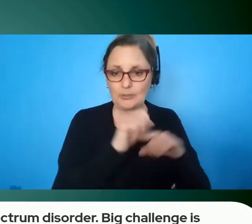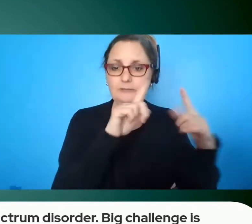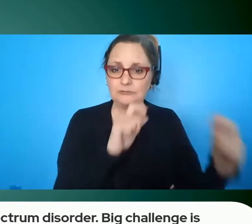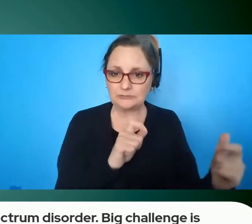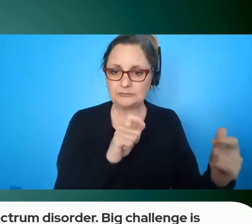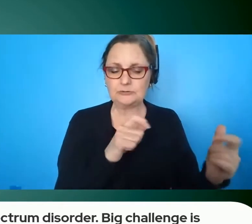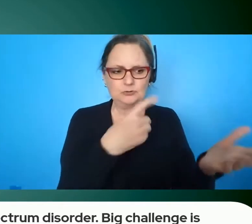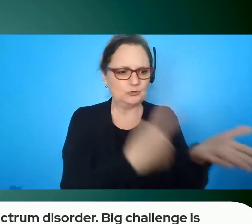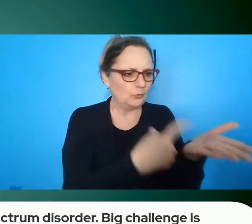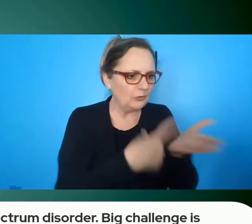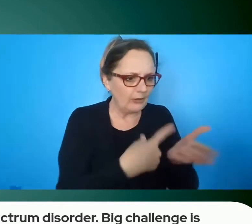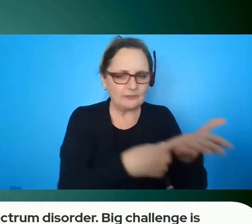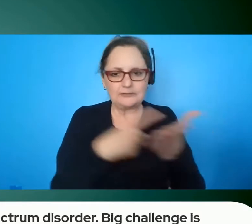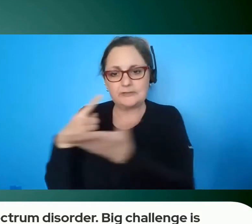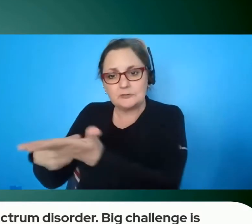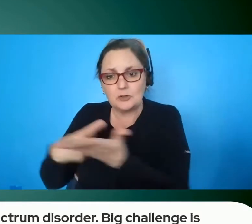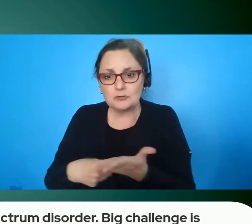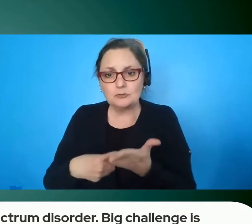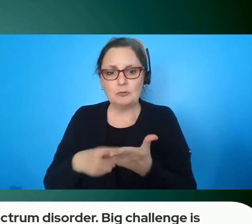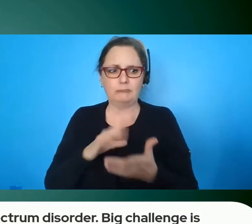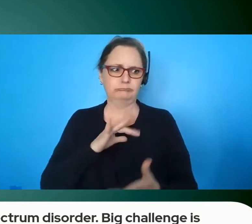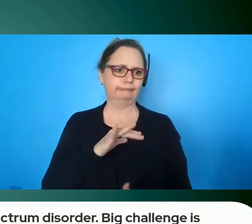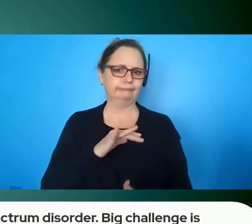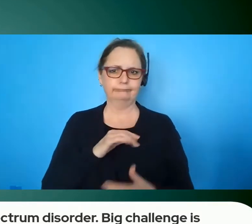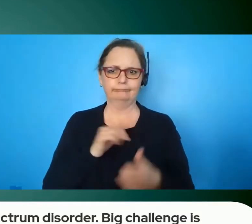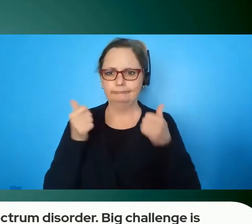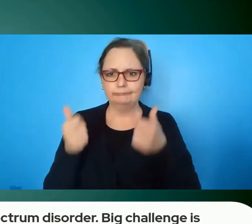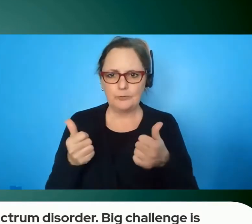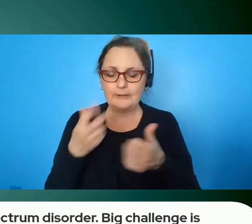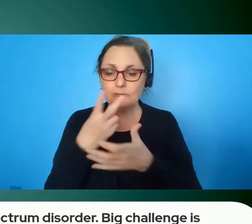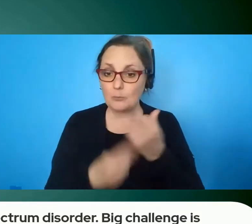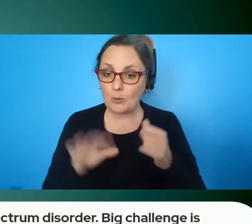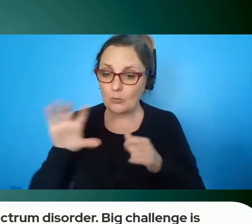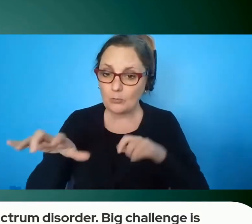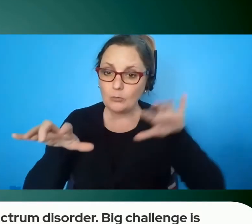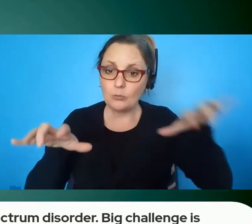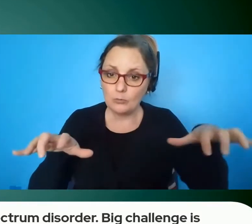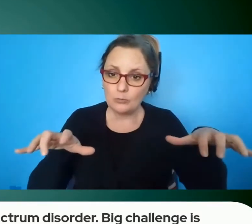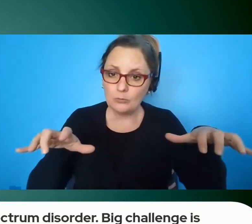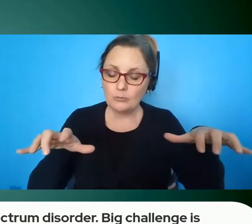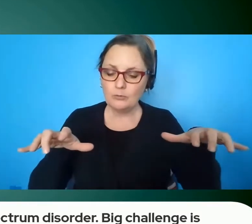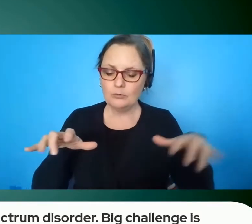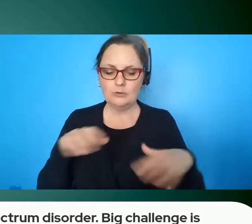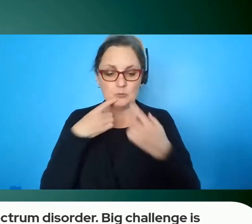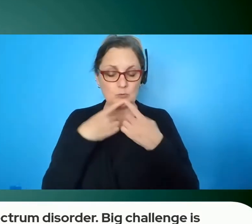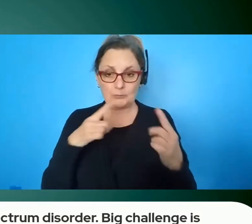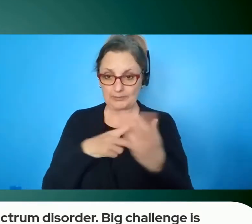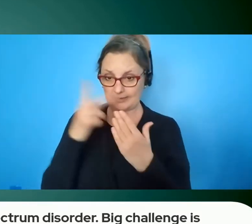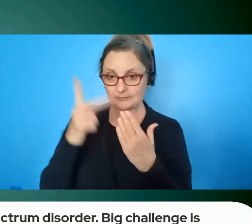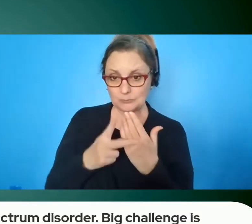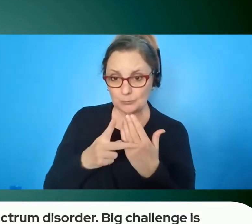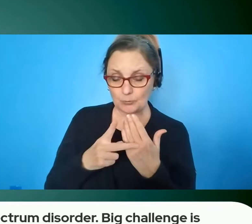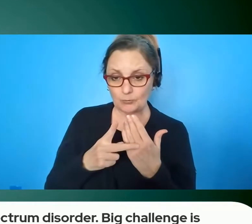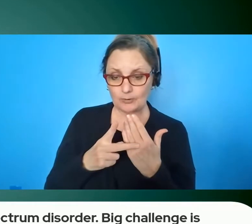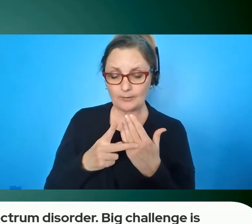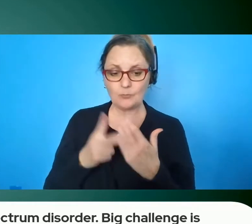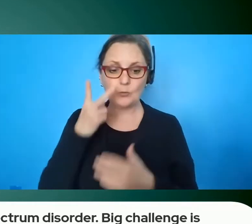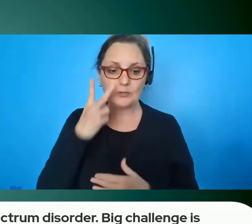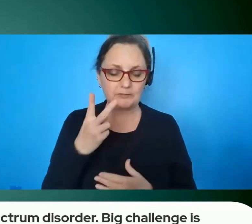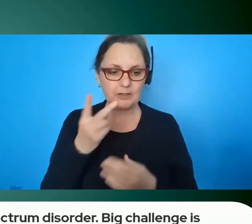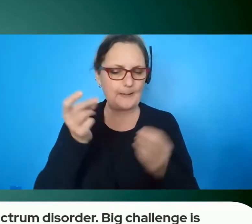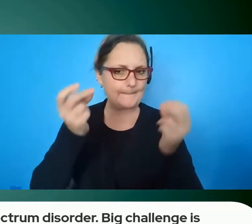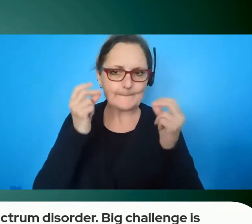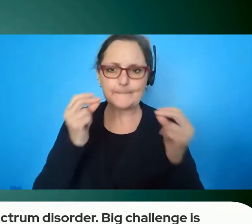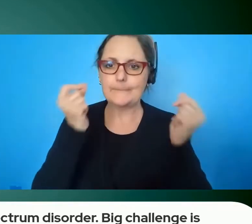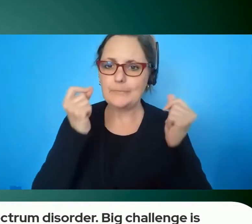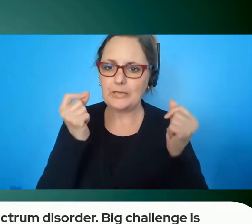of great conversations happen in both what we did do when we announced the autism program is we saw that there was an immediate